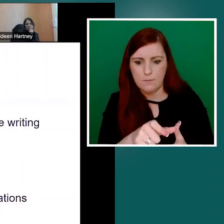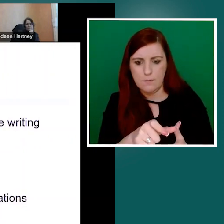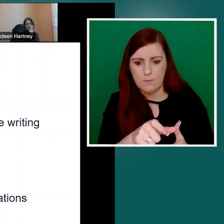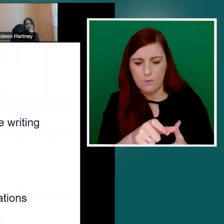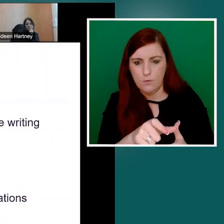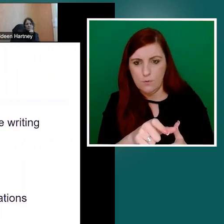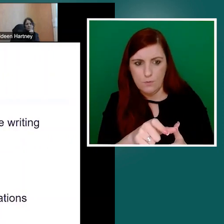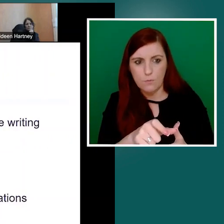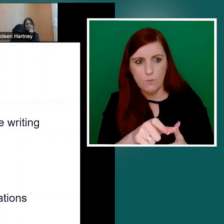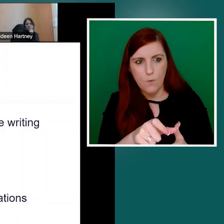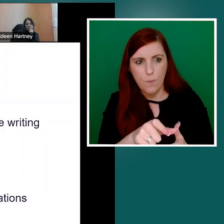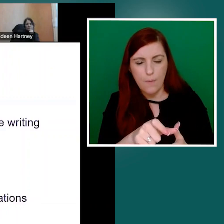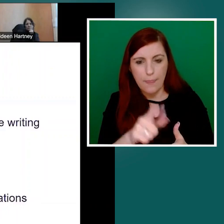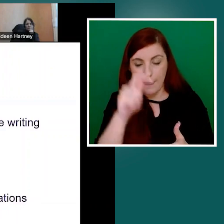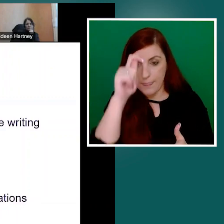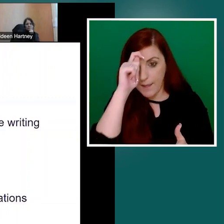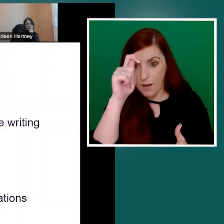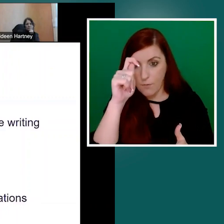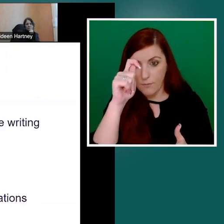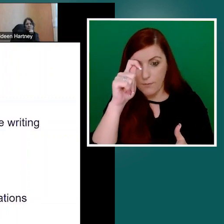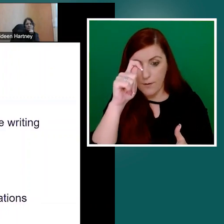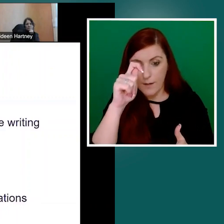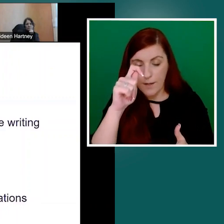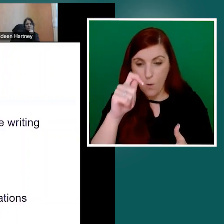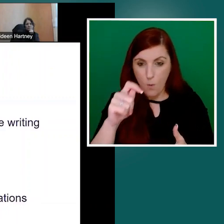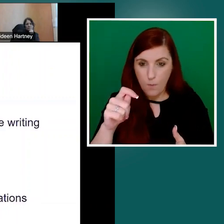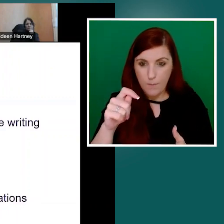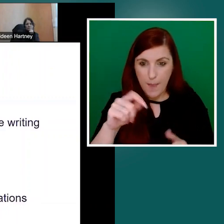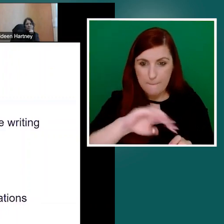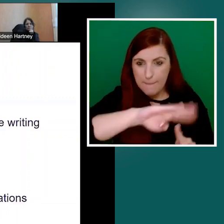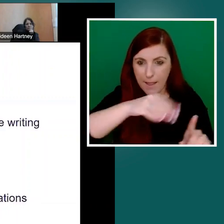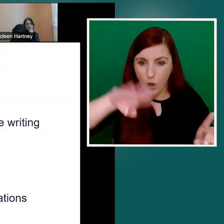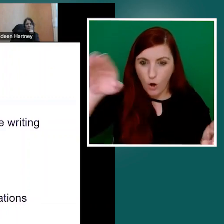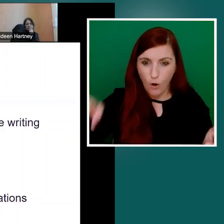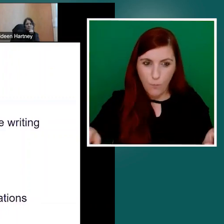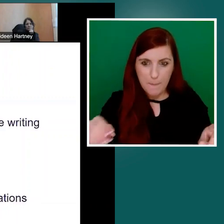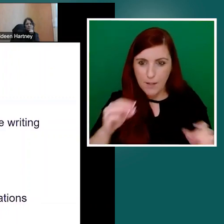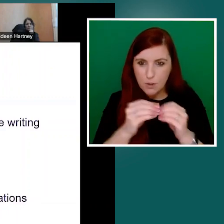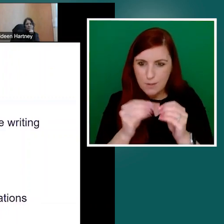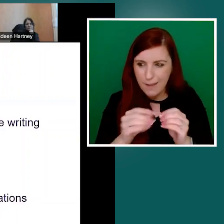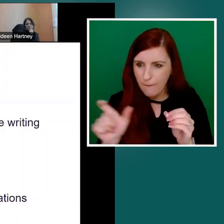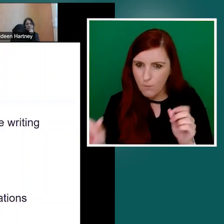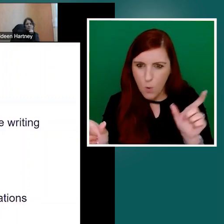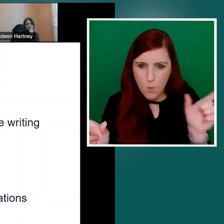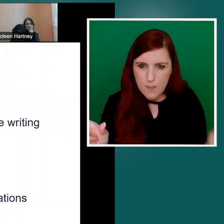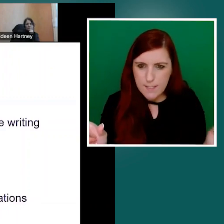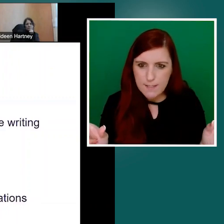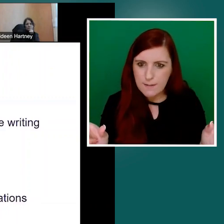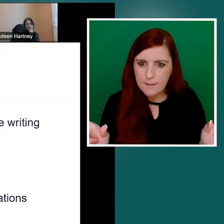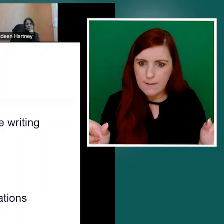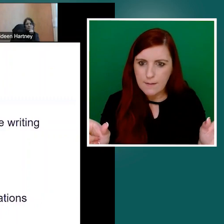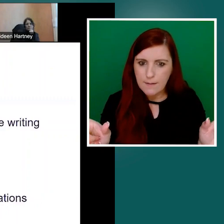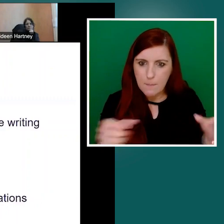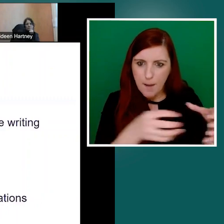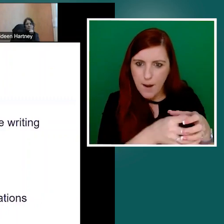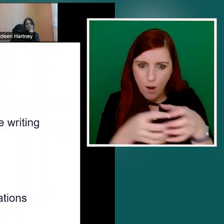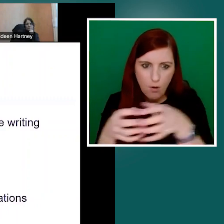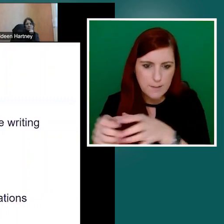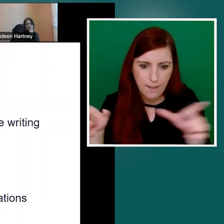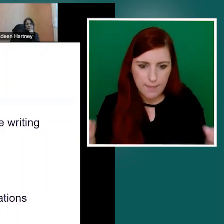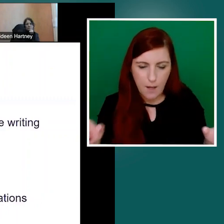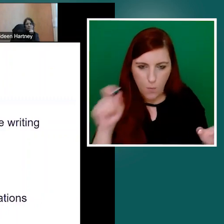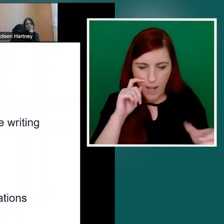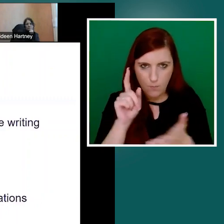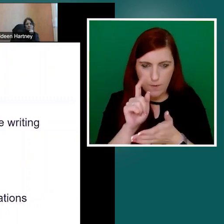to think of those persons when you're writing and you're communicating. Be as personal and direct as possible.